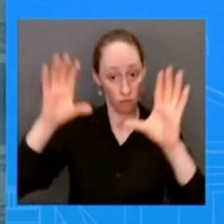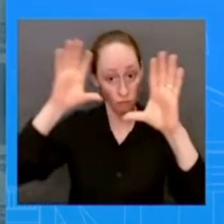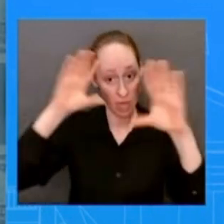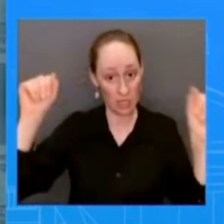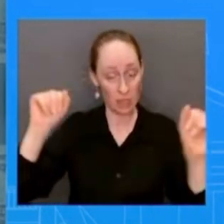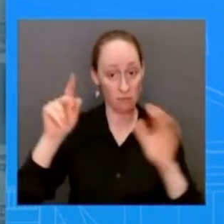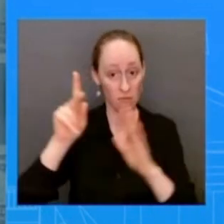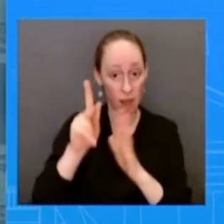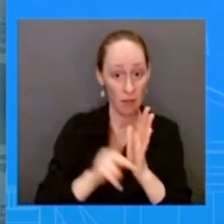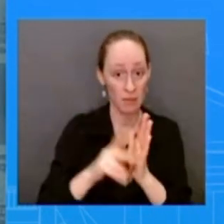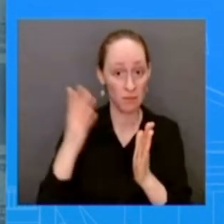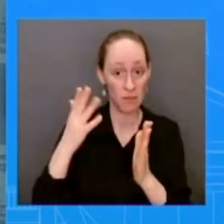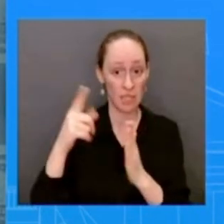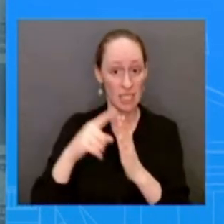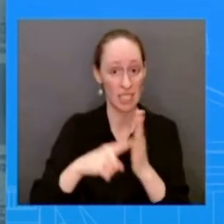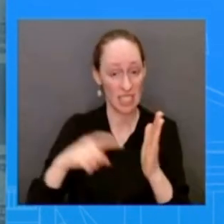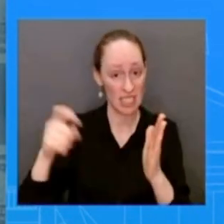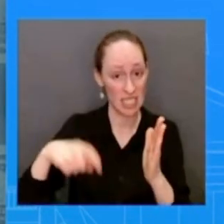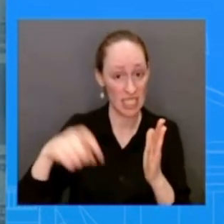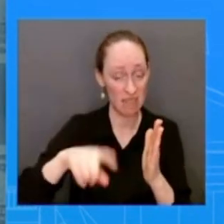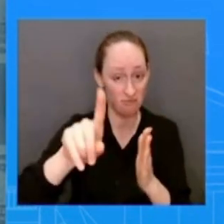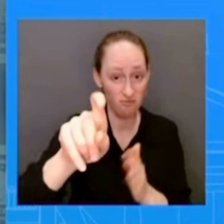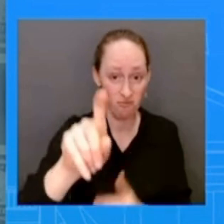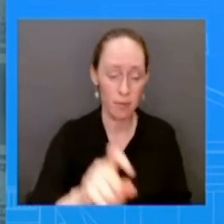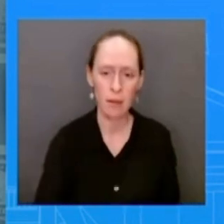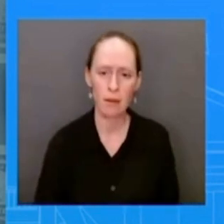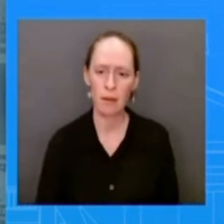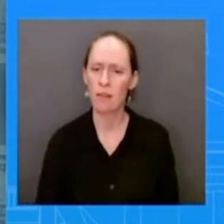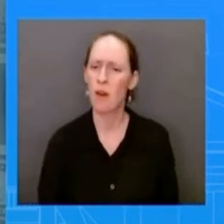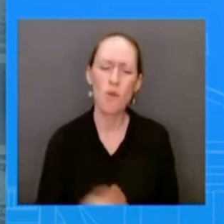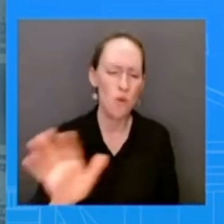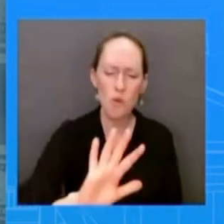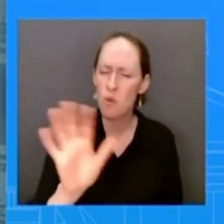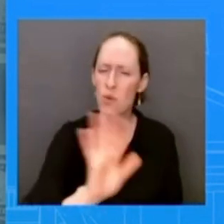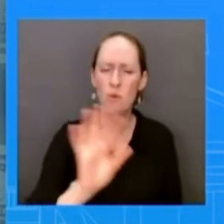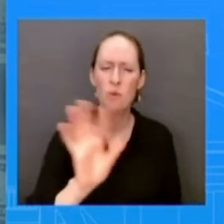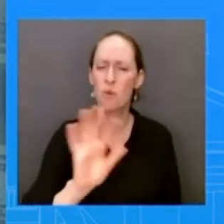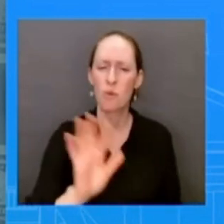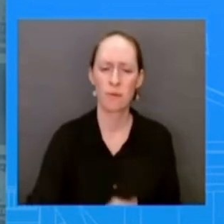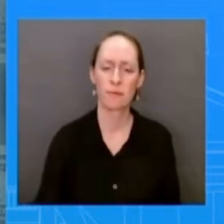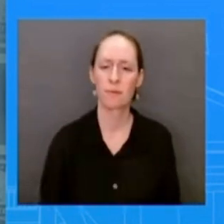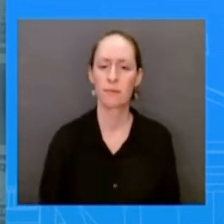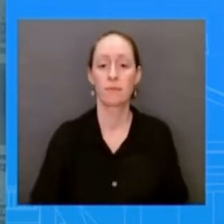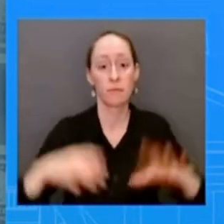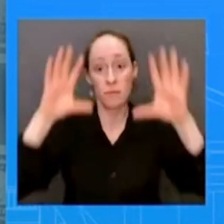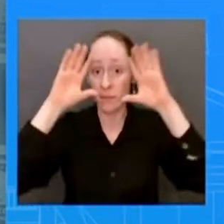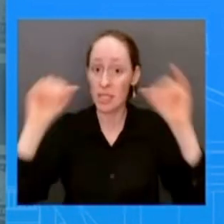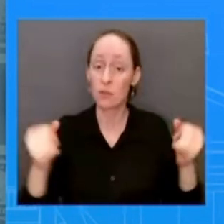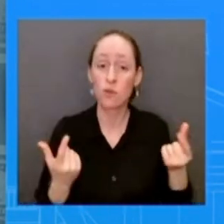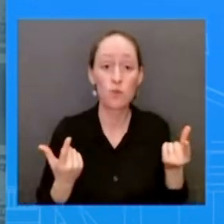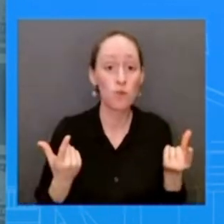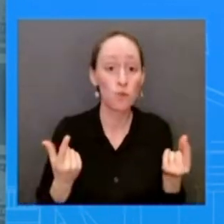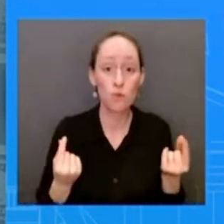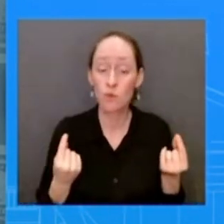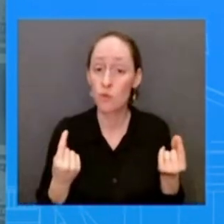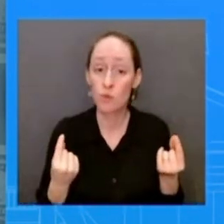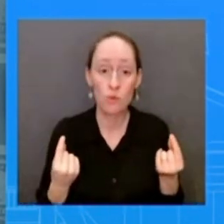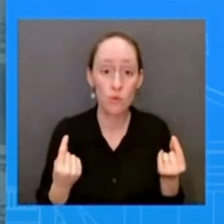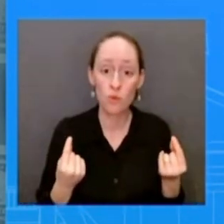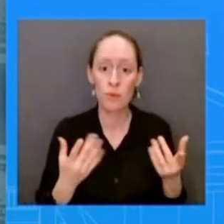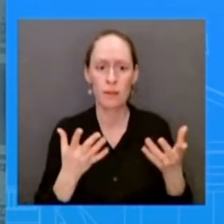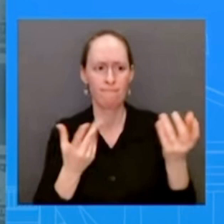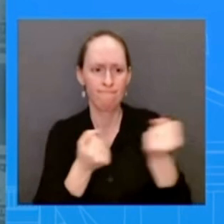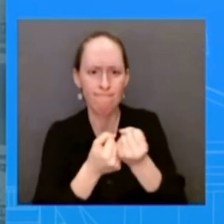uh a bill that would expand legal pathways for im for immigration uh increased border security making sure that we limit